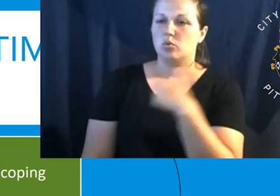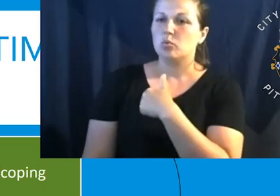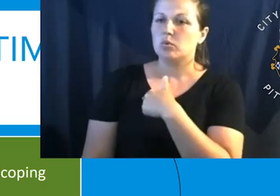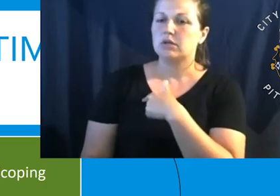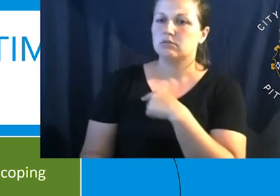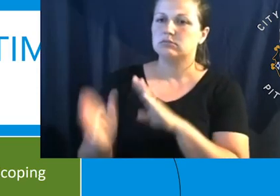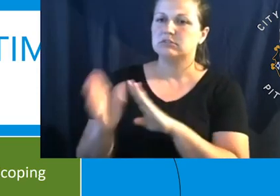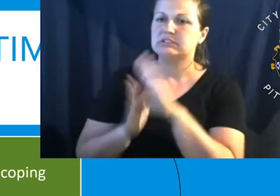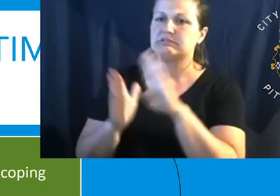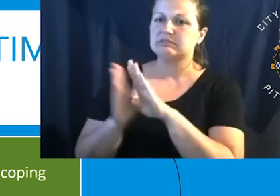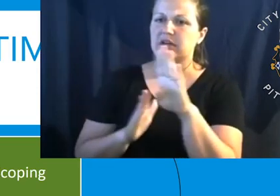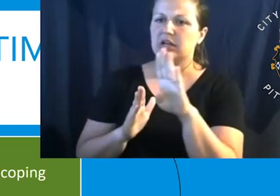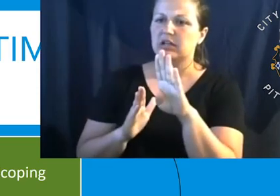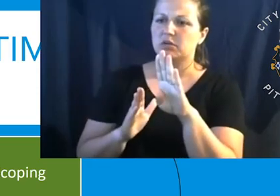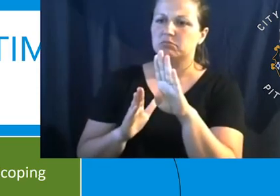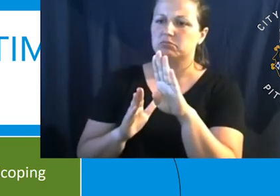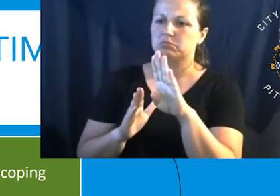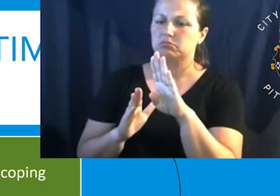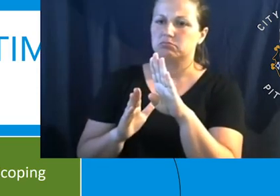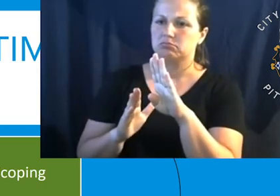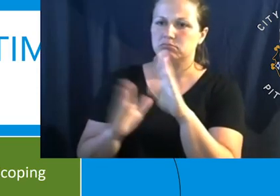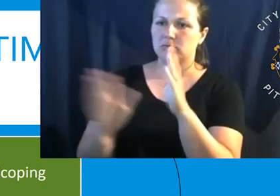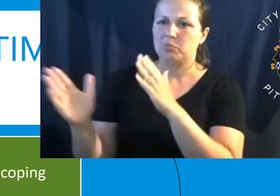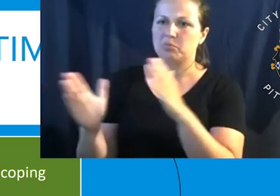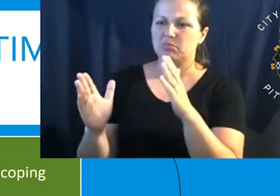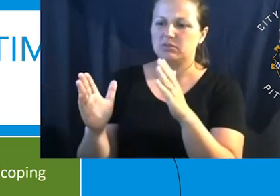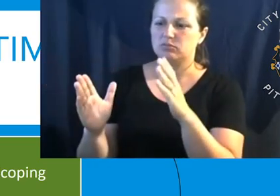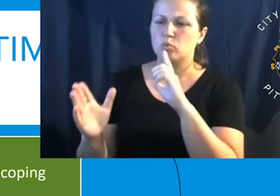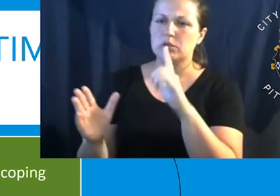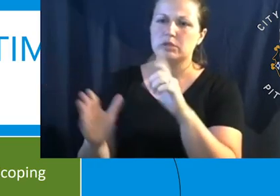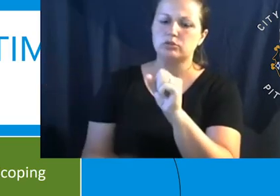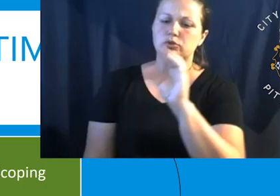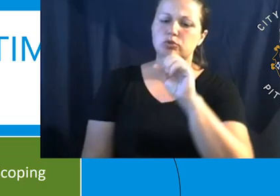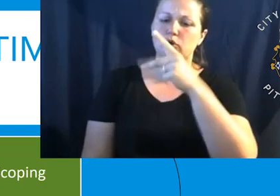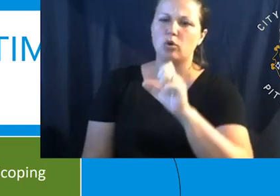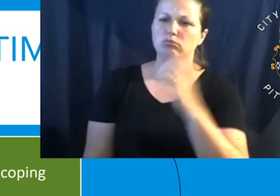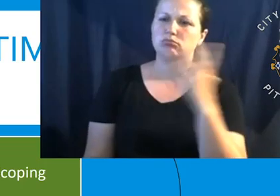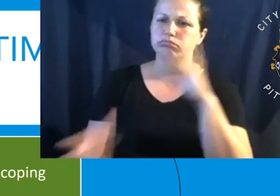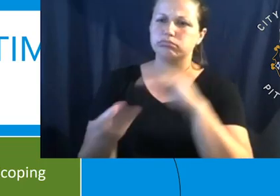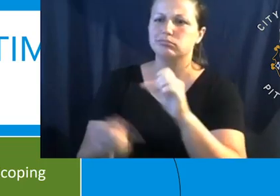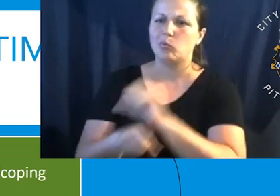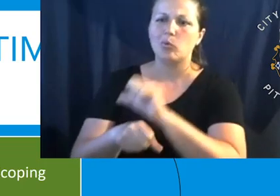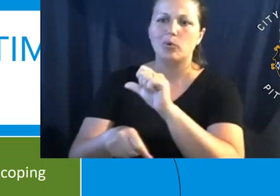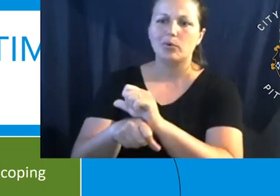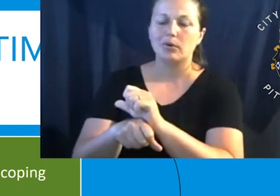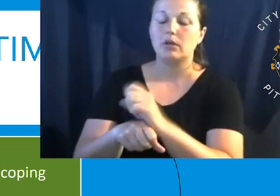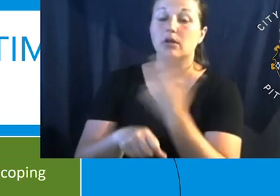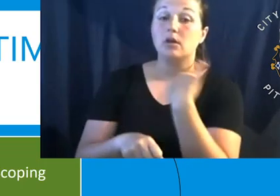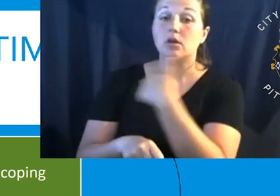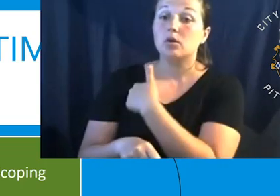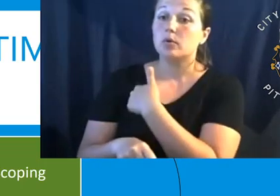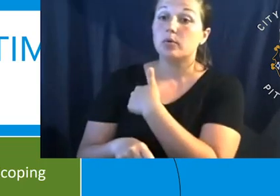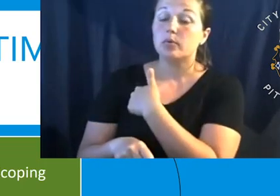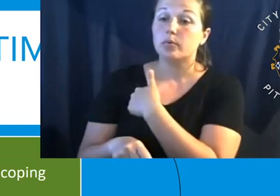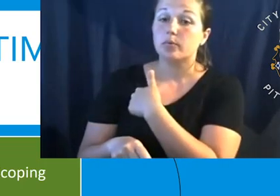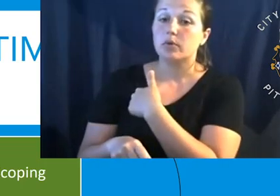the scope of work either through community input or through our own observation or at the suggestion of a department. Um, we will put this through the capital